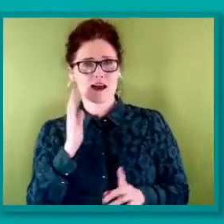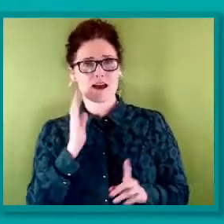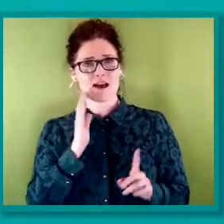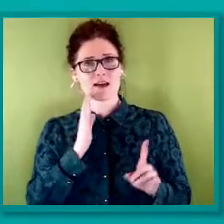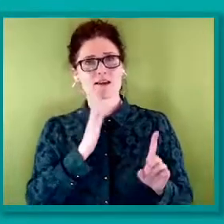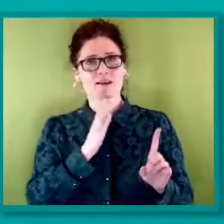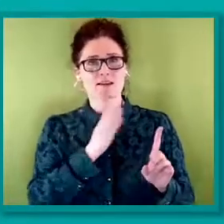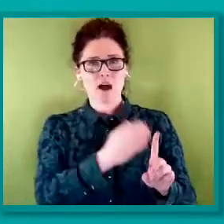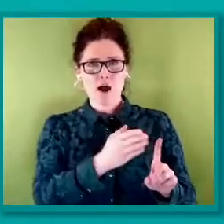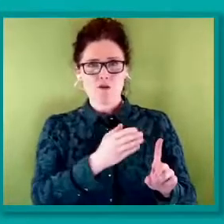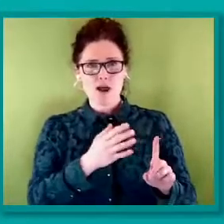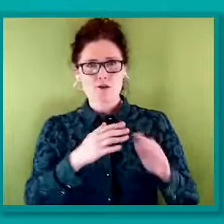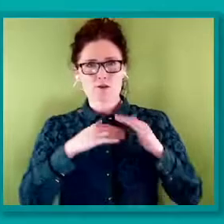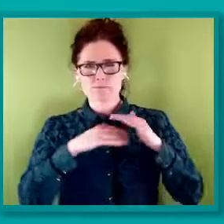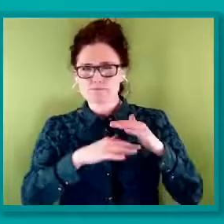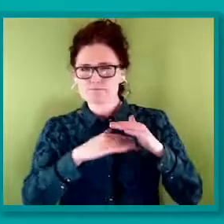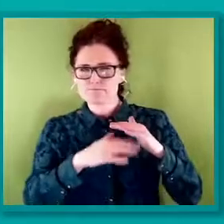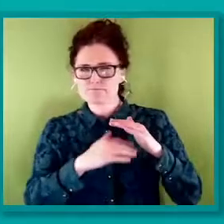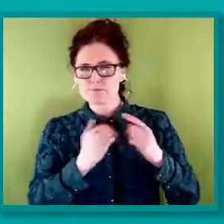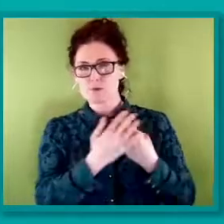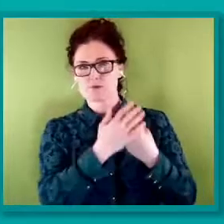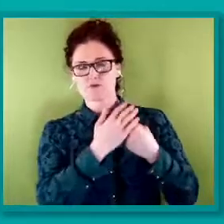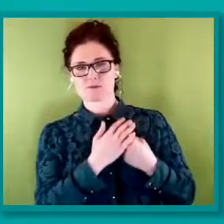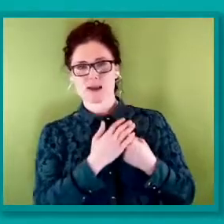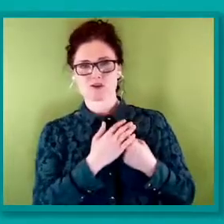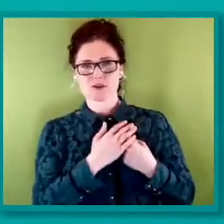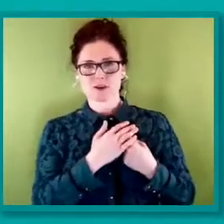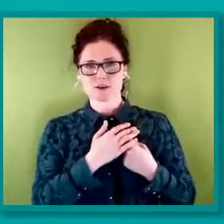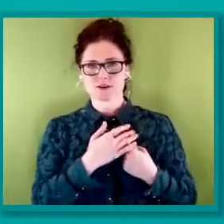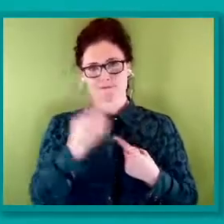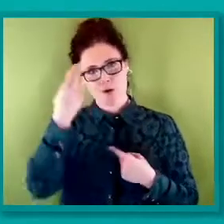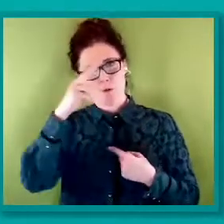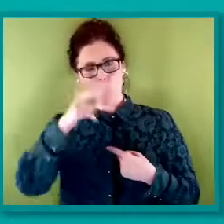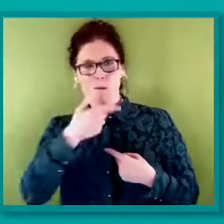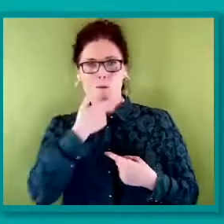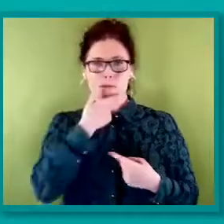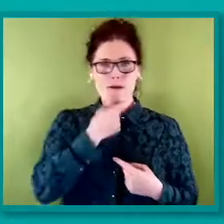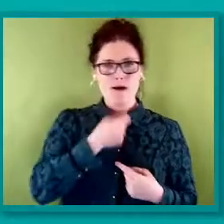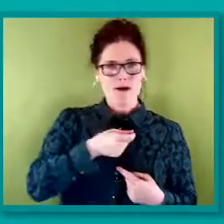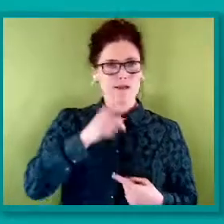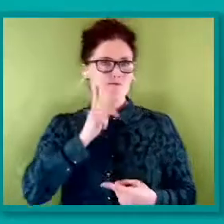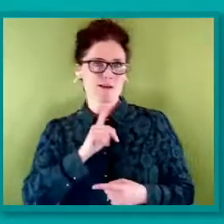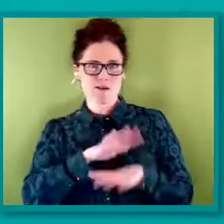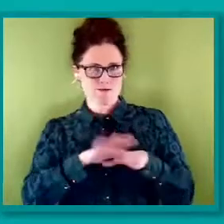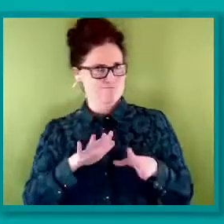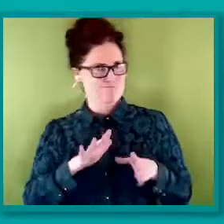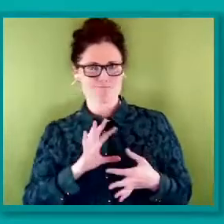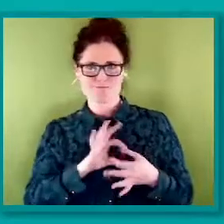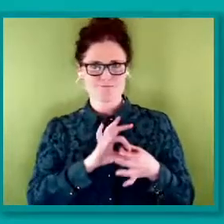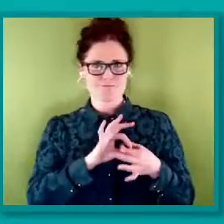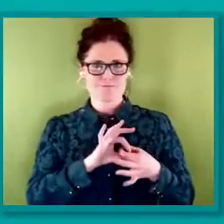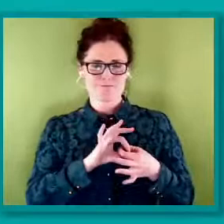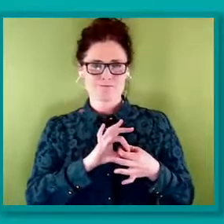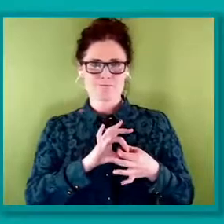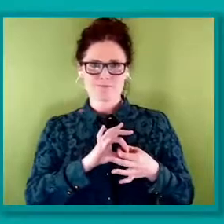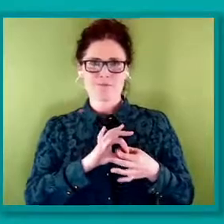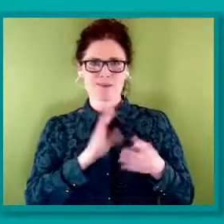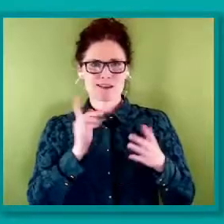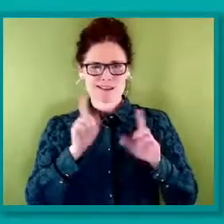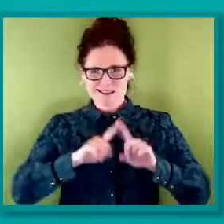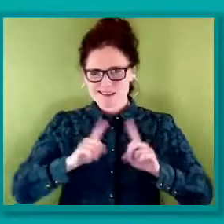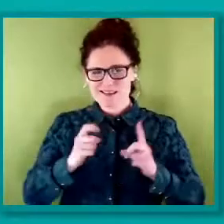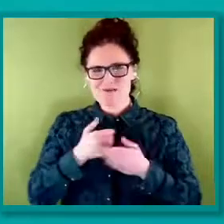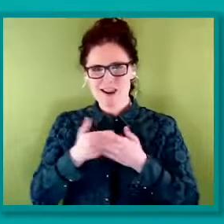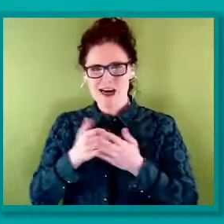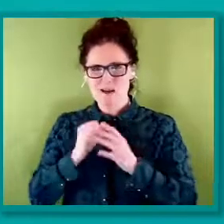as misgendering, use of wrong pronouns, or witnessing derogatory language is taking a toll. And non-binary